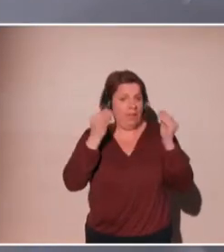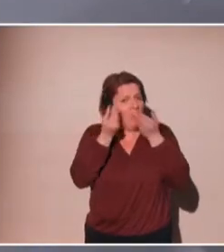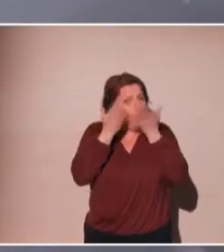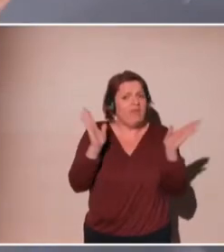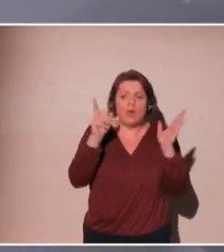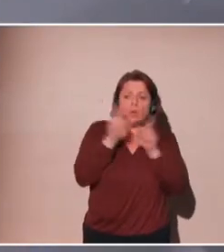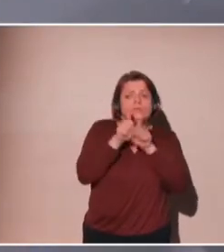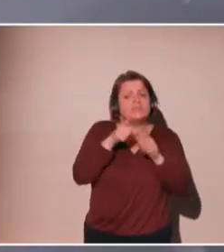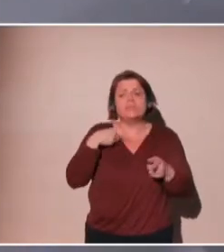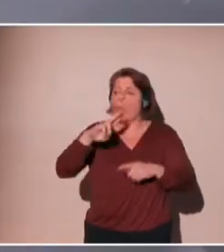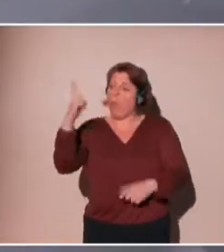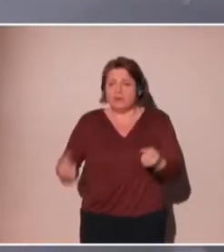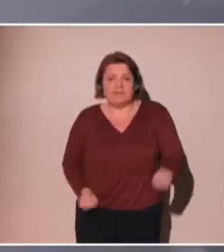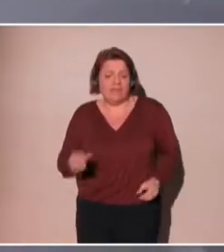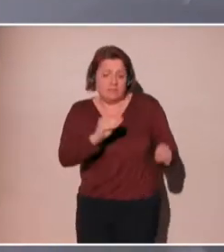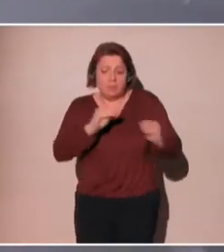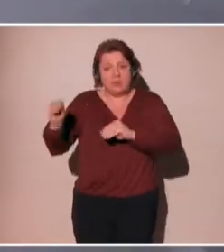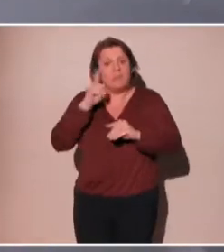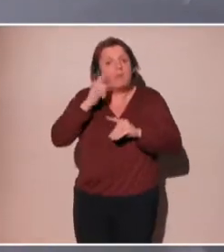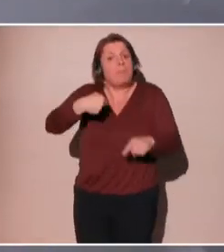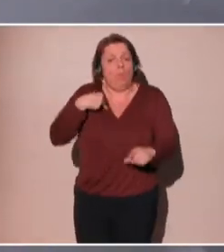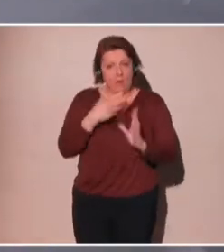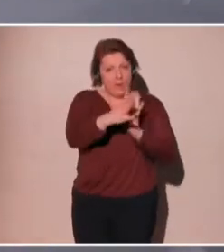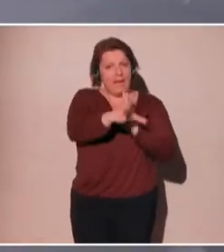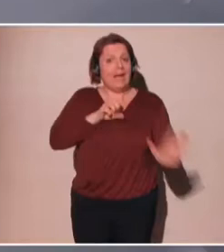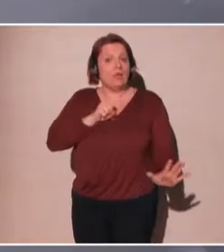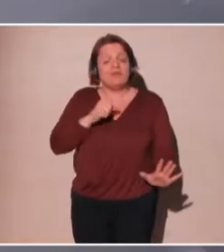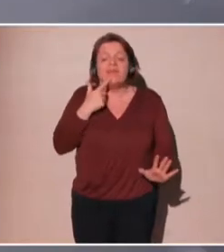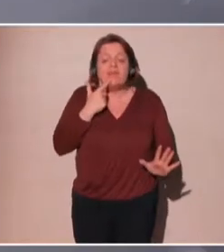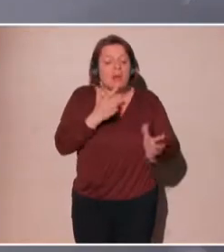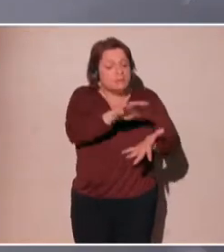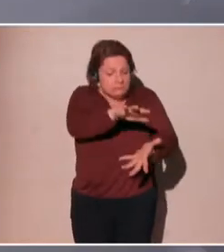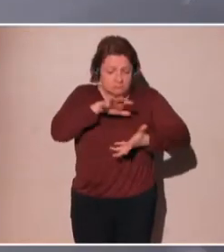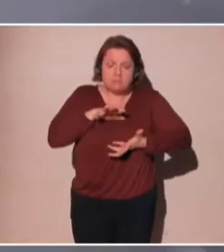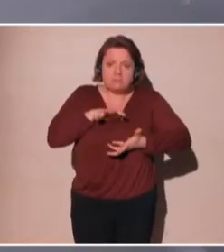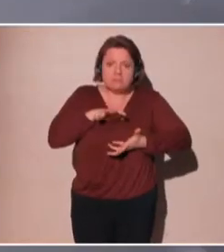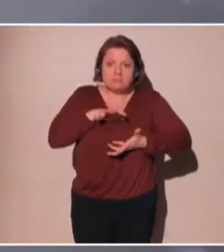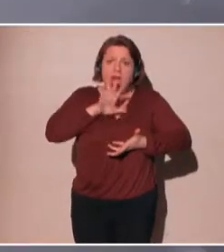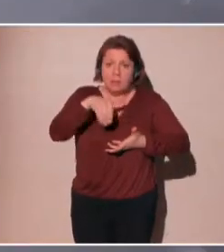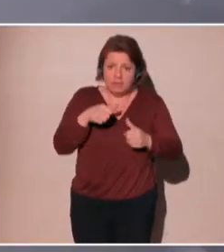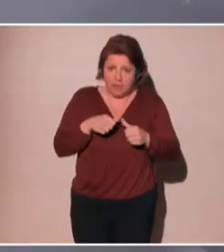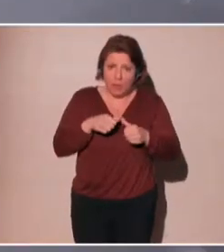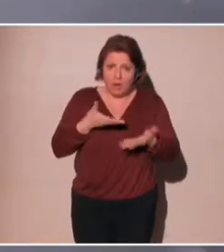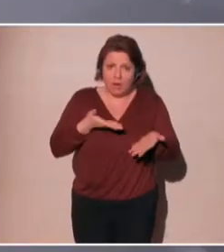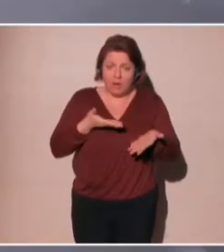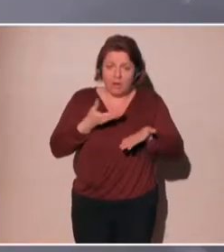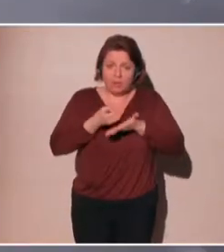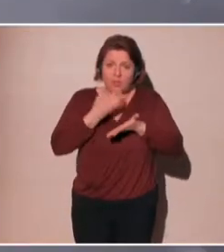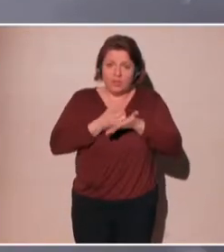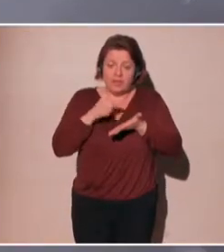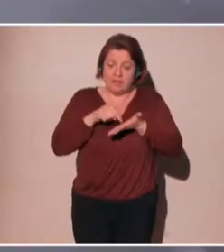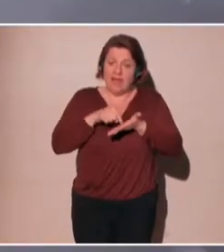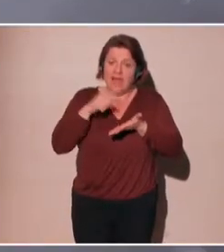manner, and it can also be transported to other services, but also transportable to me or